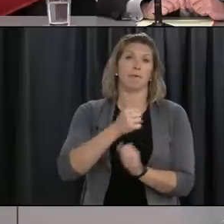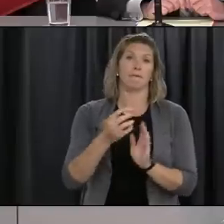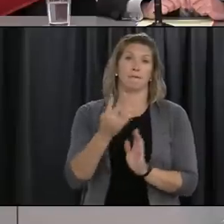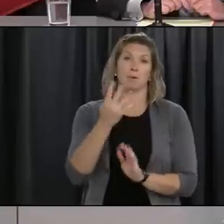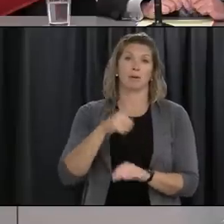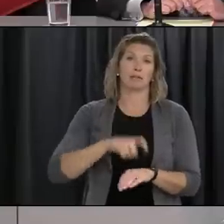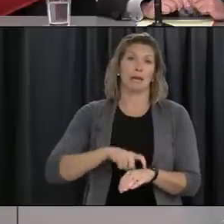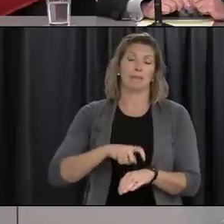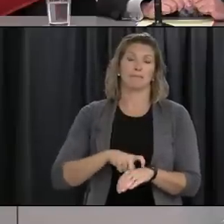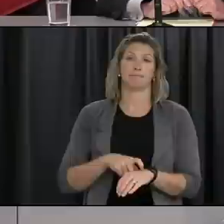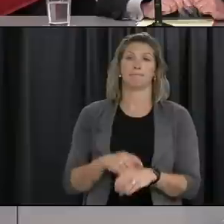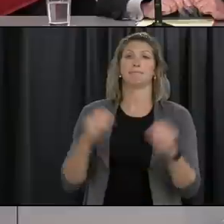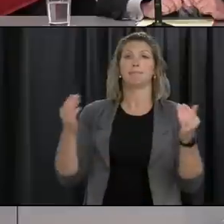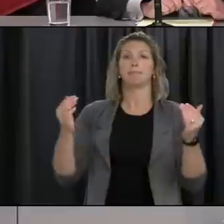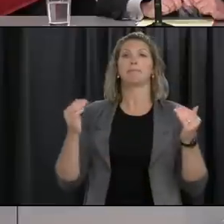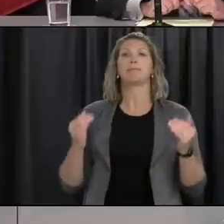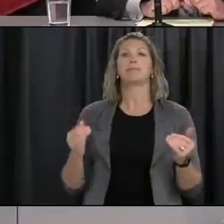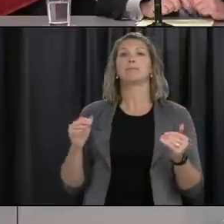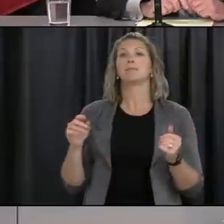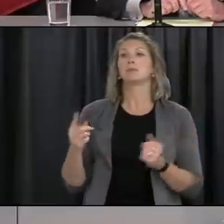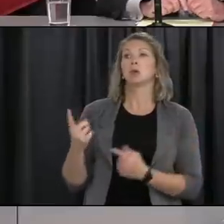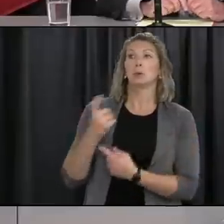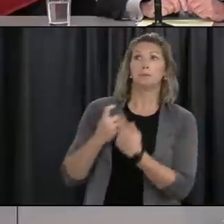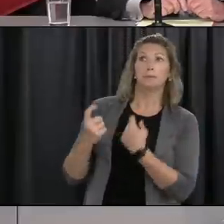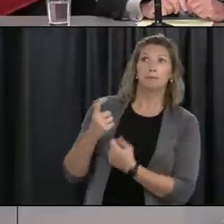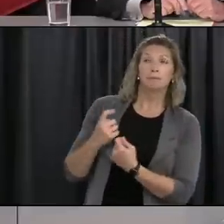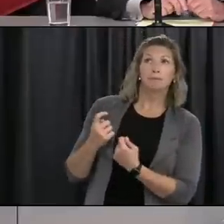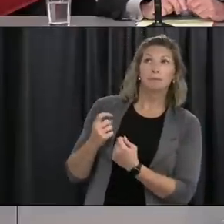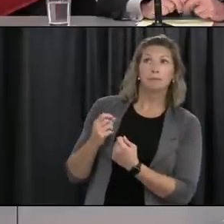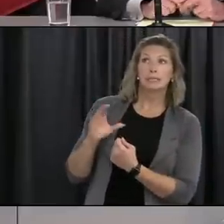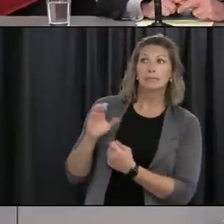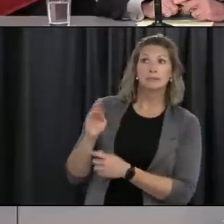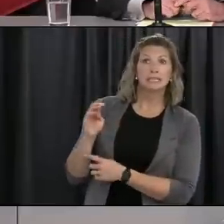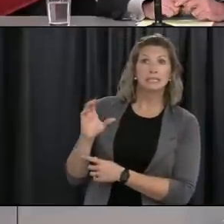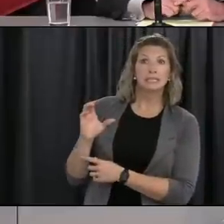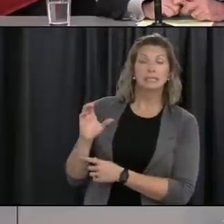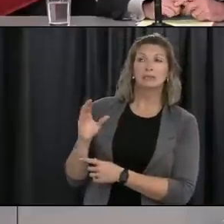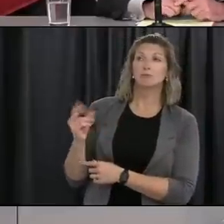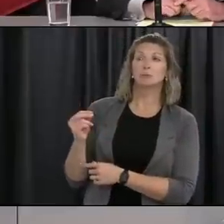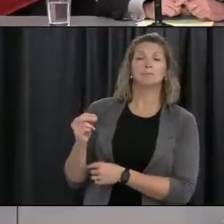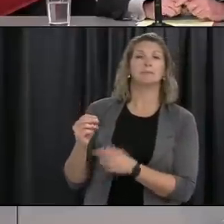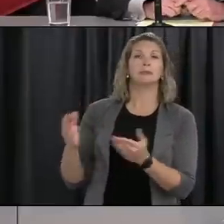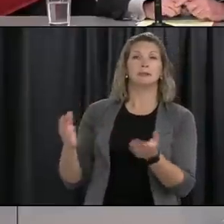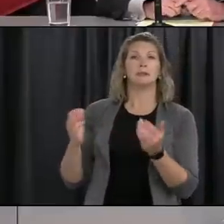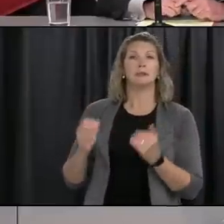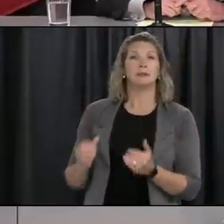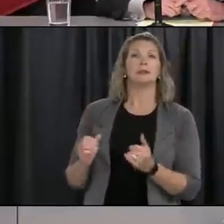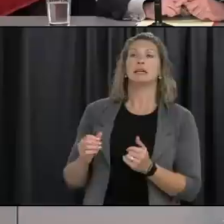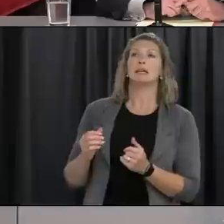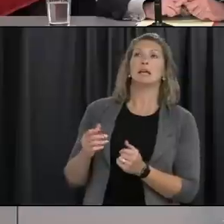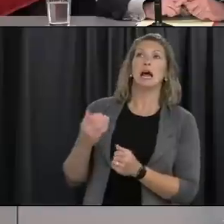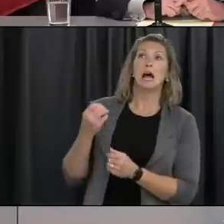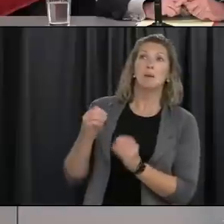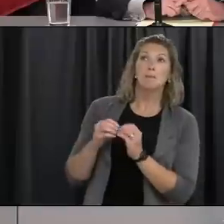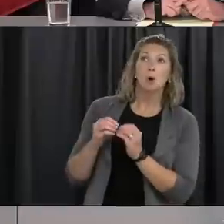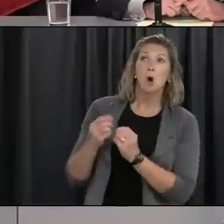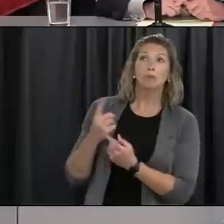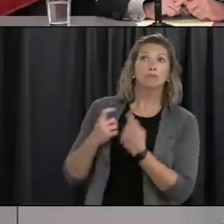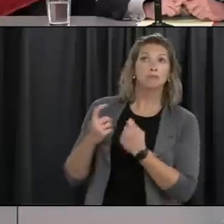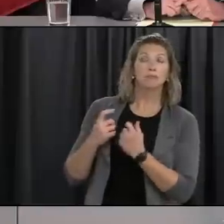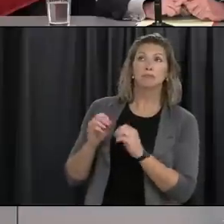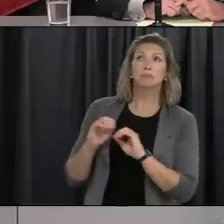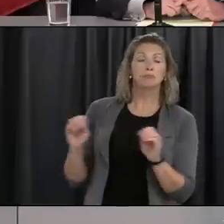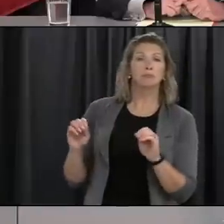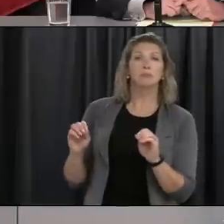jeff mike do you have a further question no thank you very much peter cowan do you have a further question i'm good to go